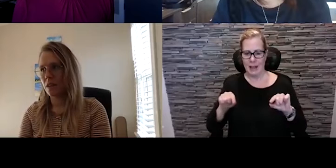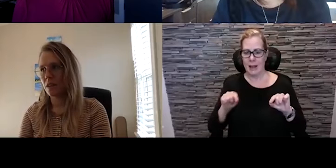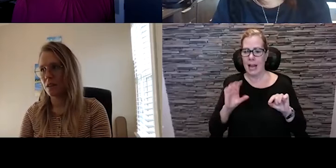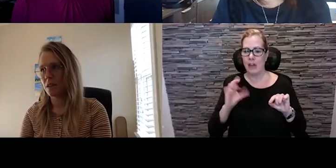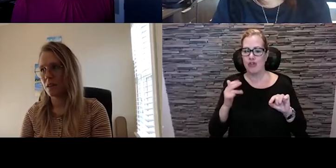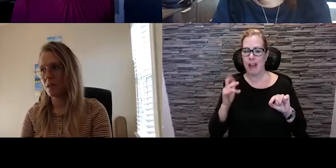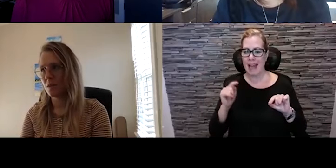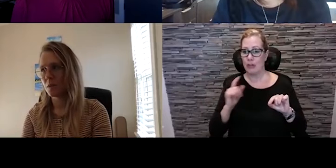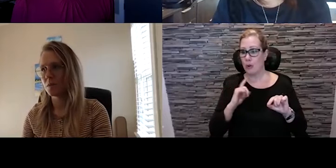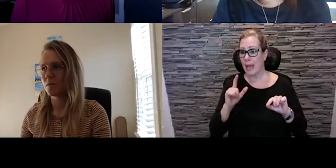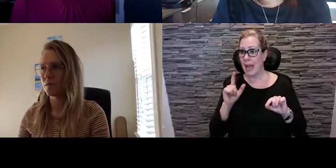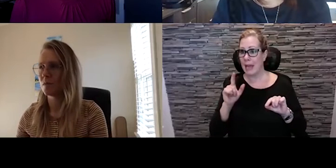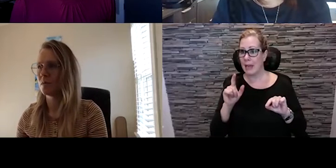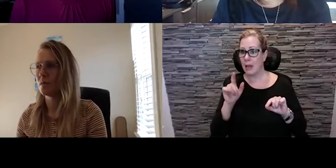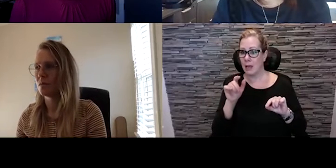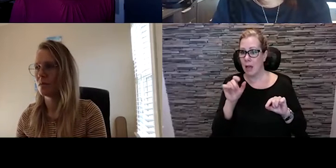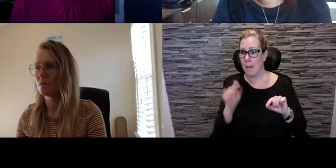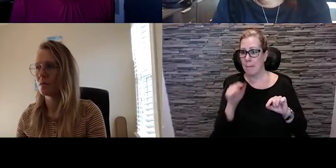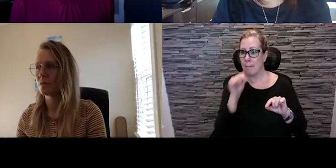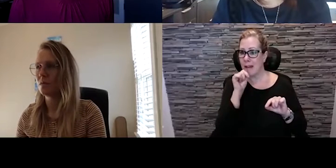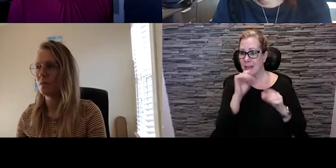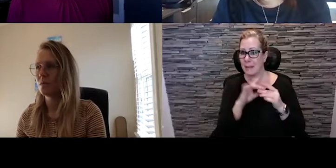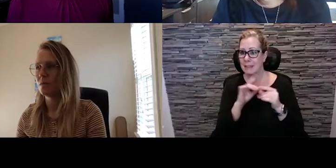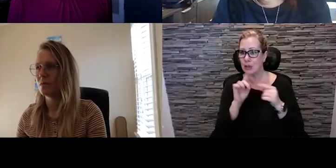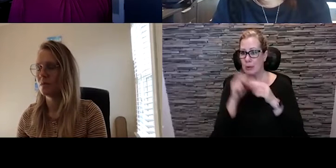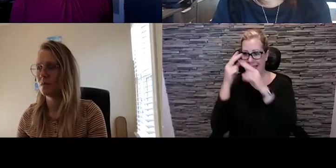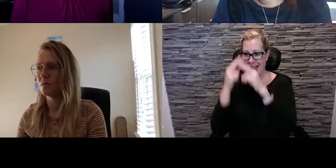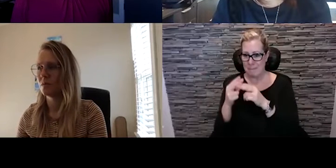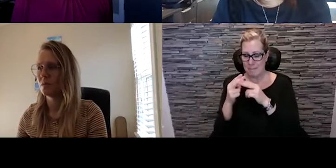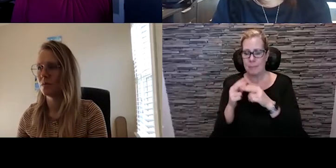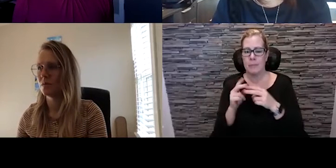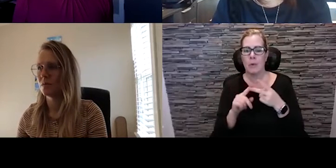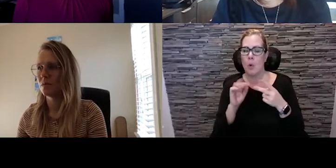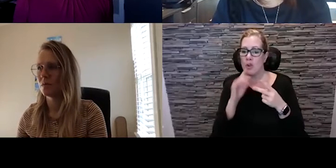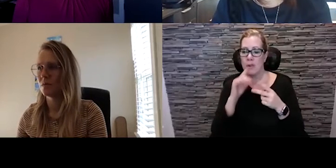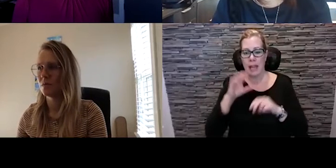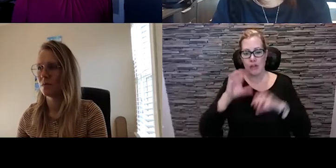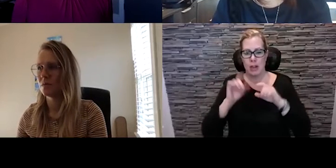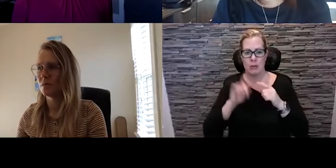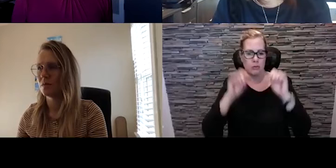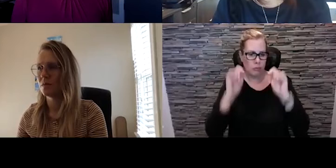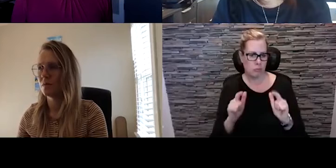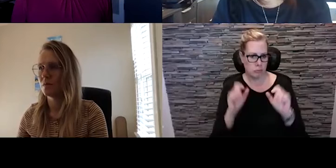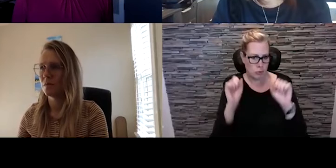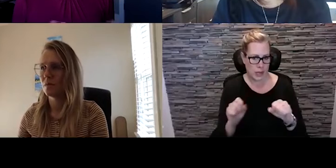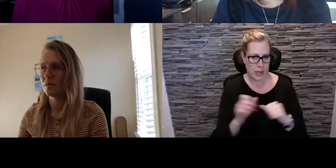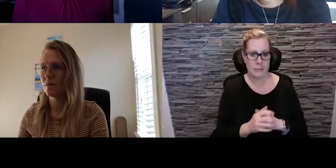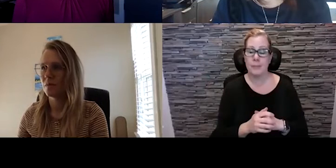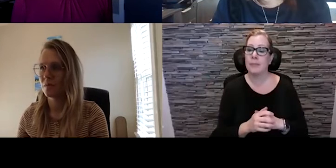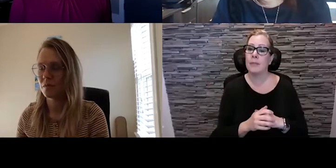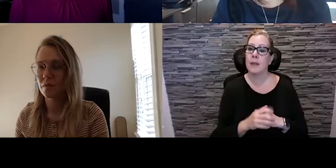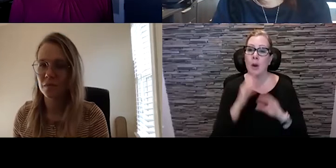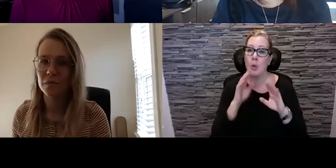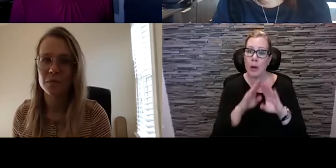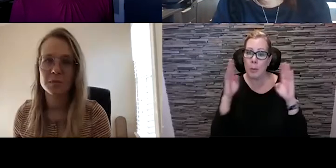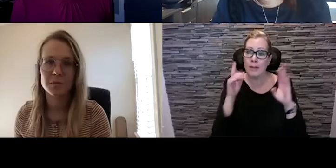entire group or you can also send a private message to chat with anyone. And when we do open things up for Q&A, you can either unmute